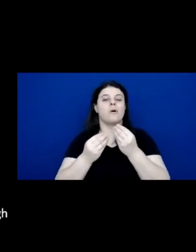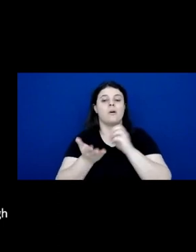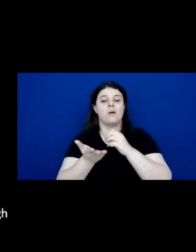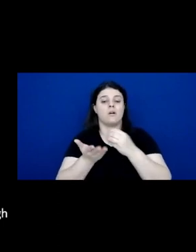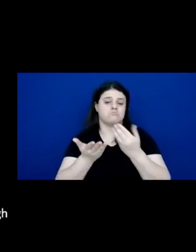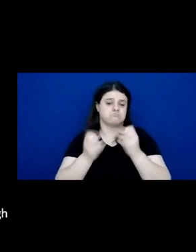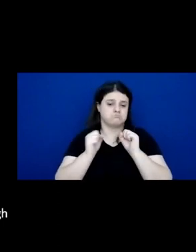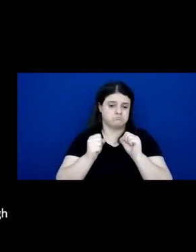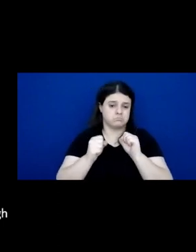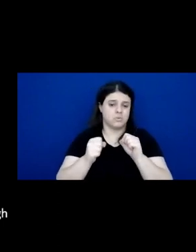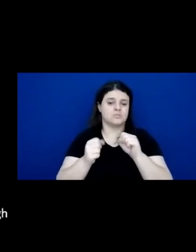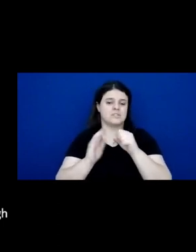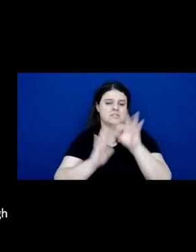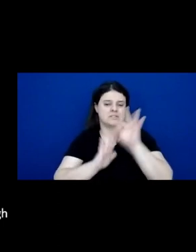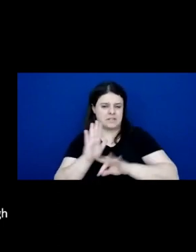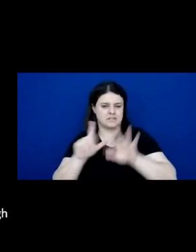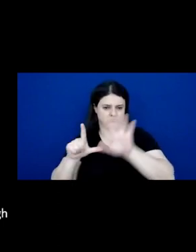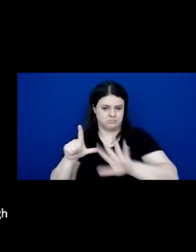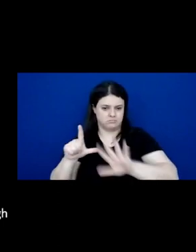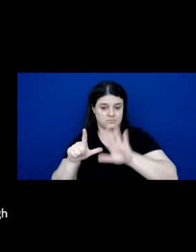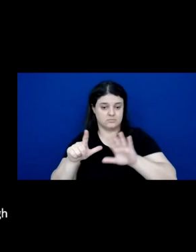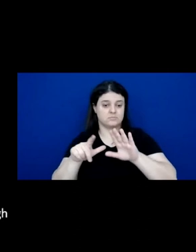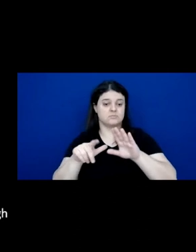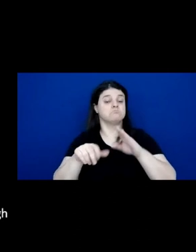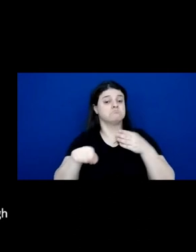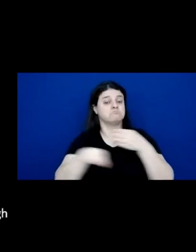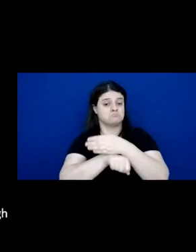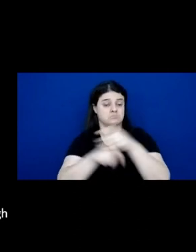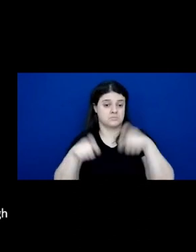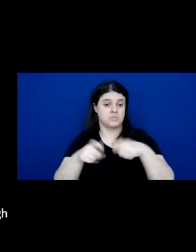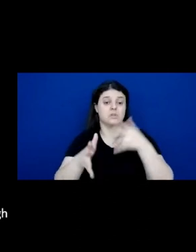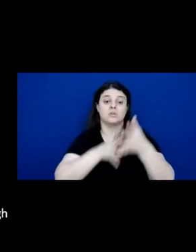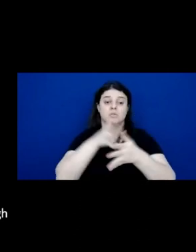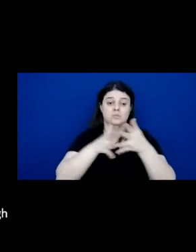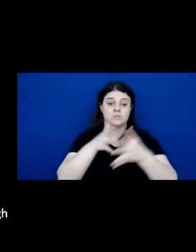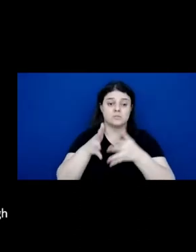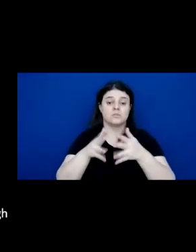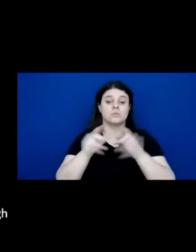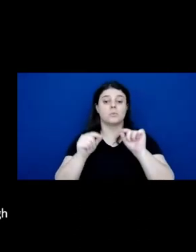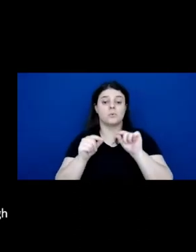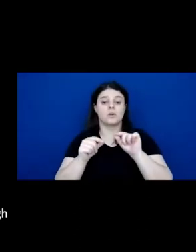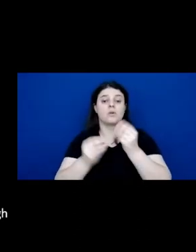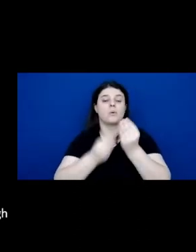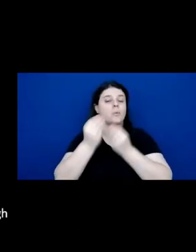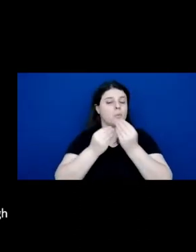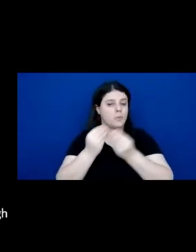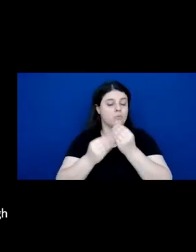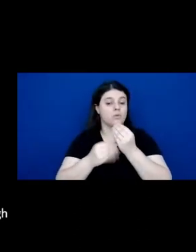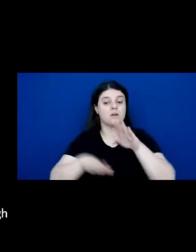platforms can be inaccessible. There are many sign language users affected by text inaccessibility.